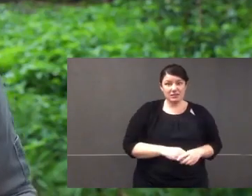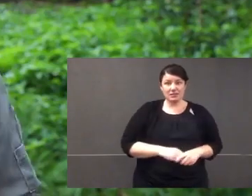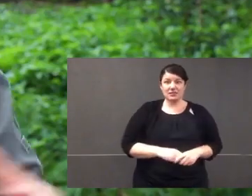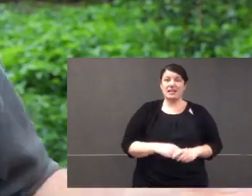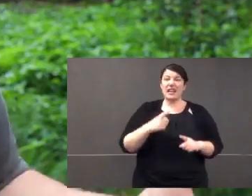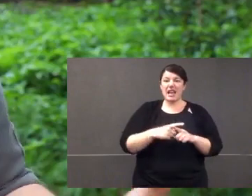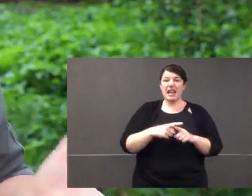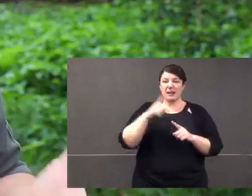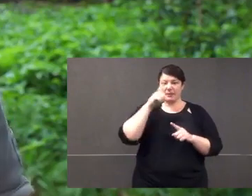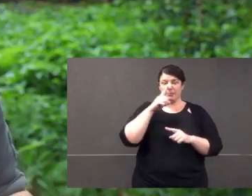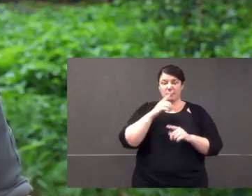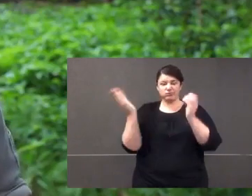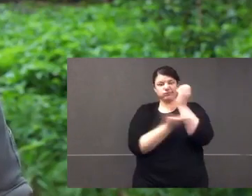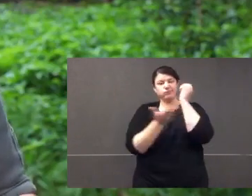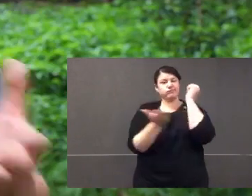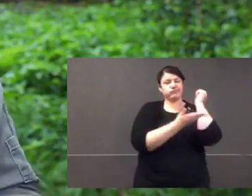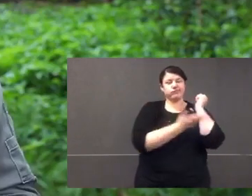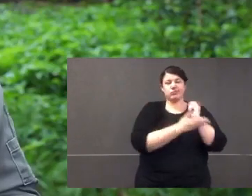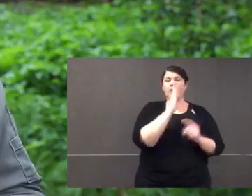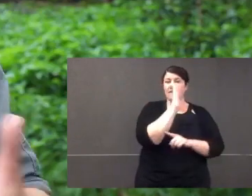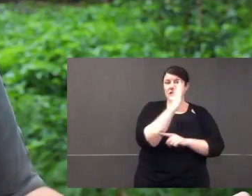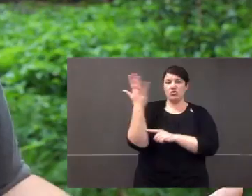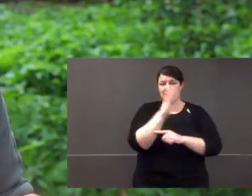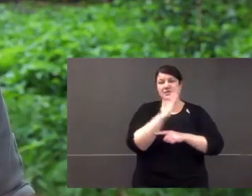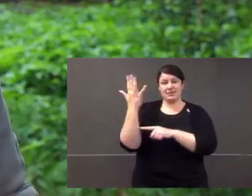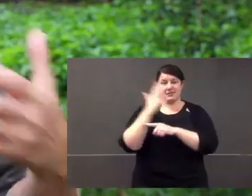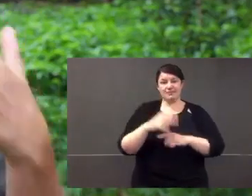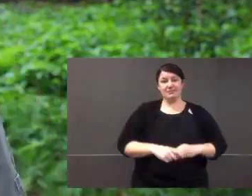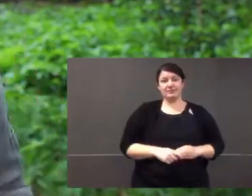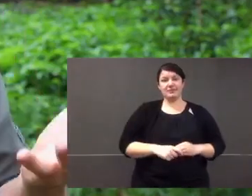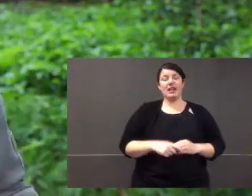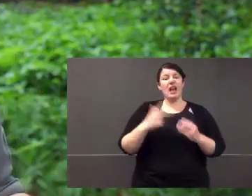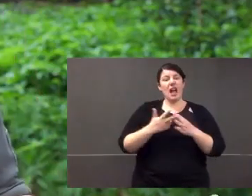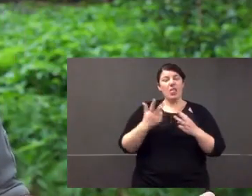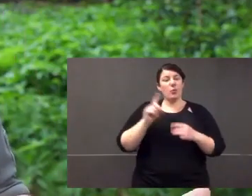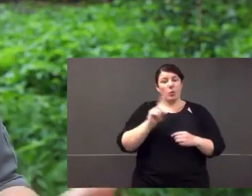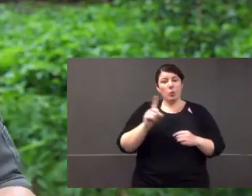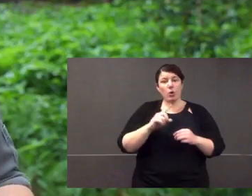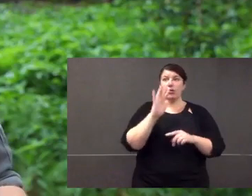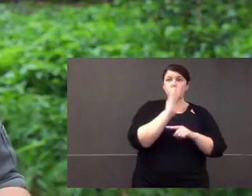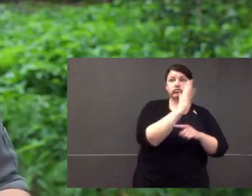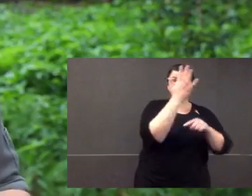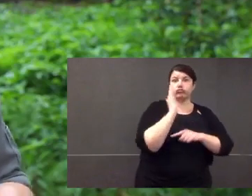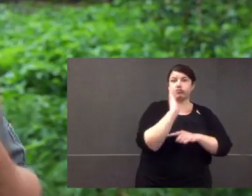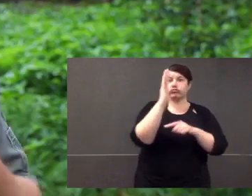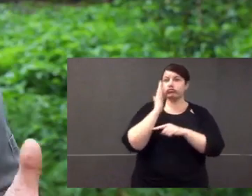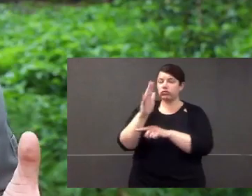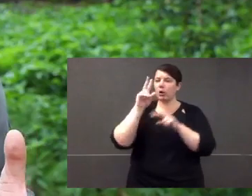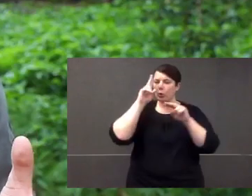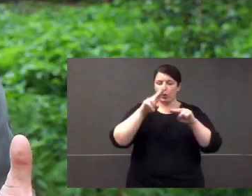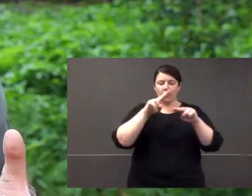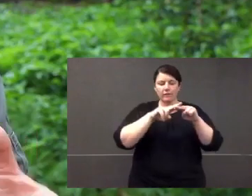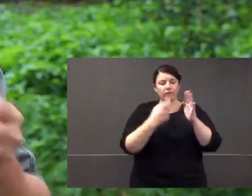cars because people are going too fast and habitat destruction. They've lost their forest. And the last one is